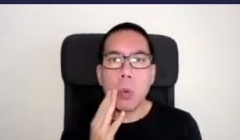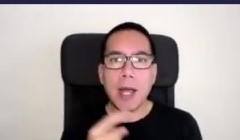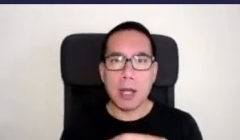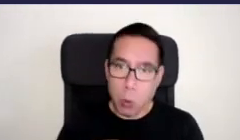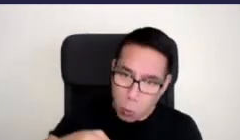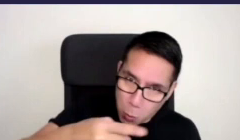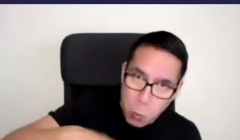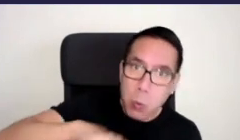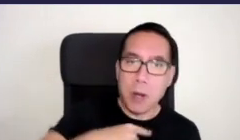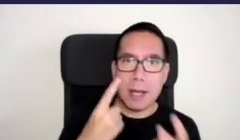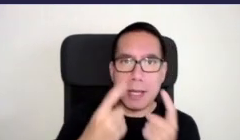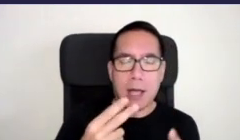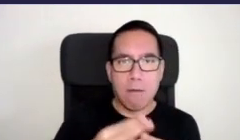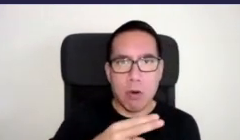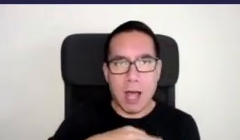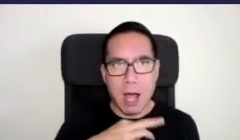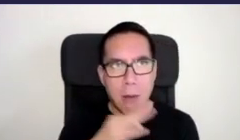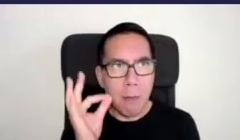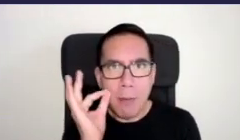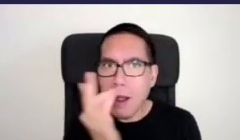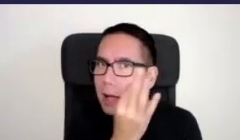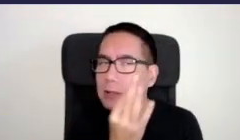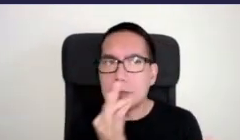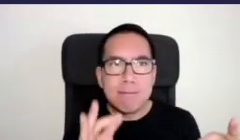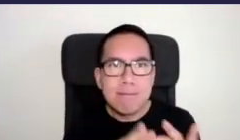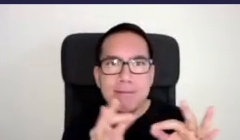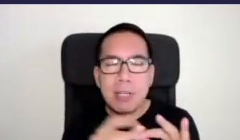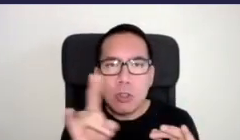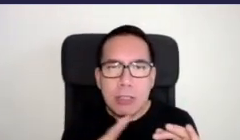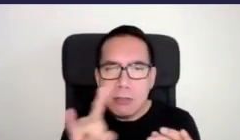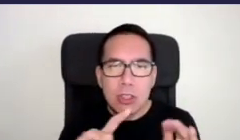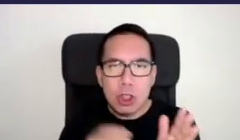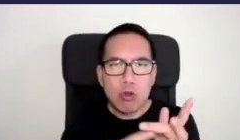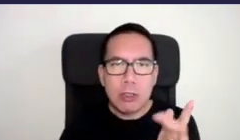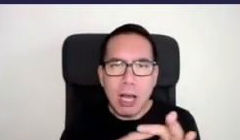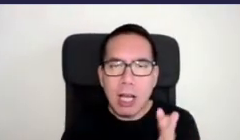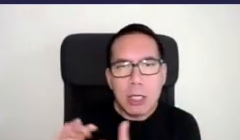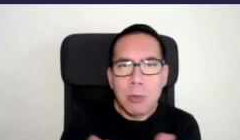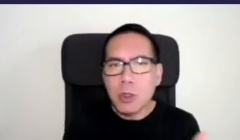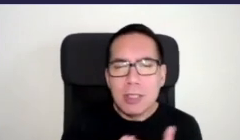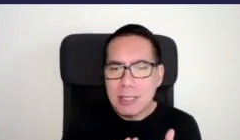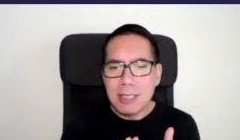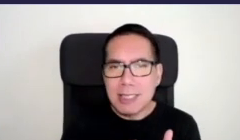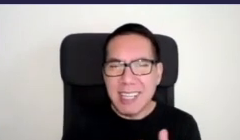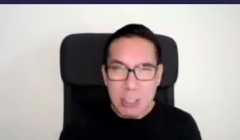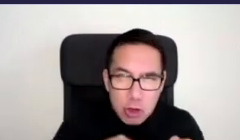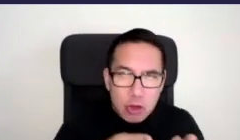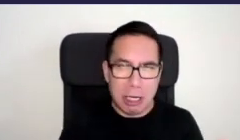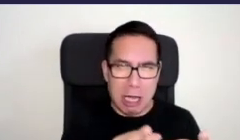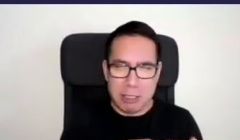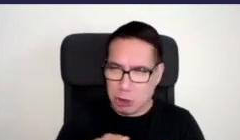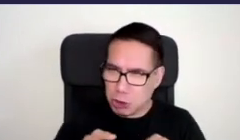our plant and critter communities in public spaces through street gardening we're not only